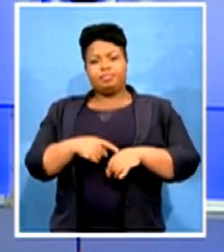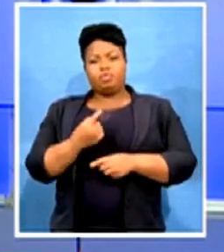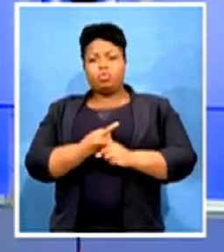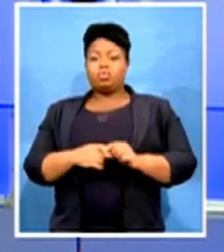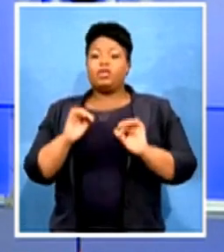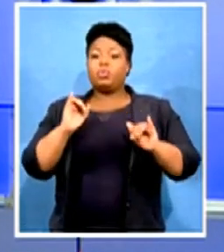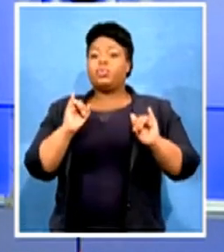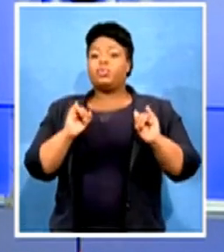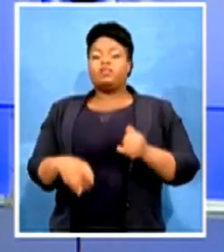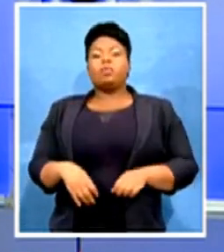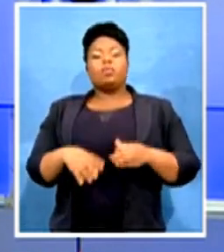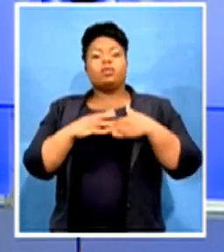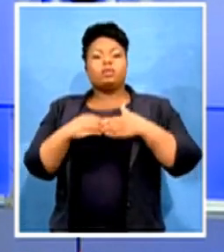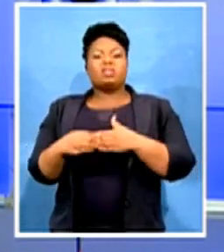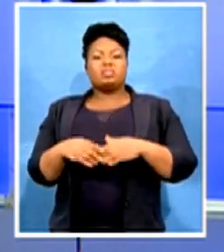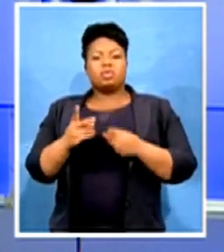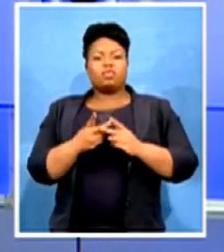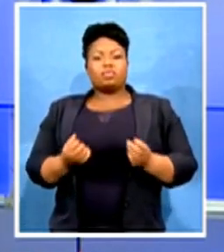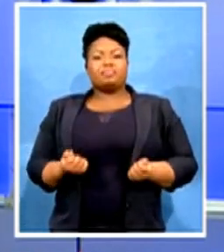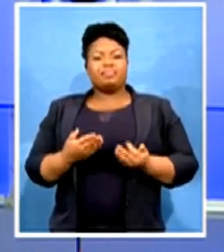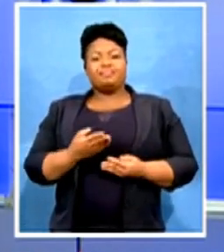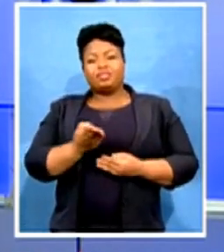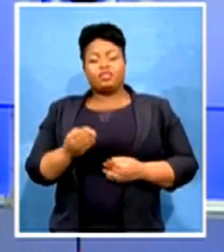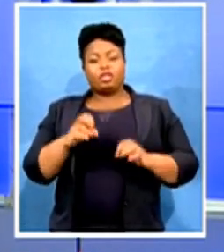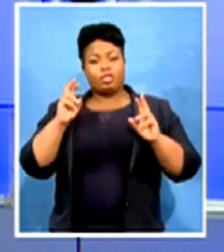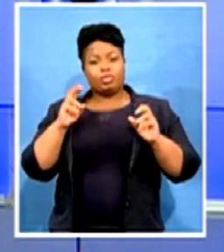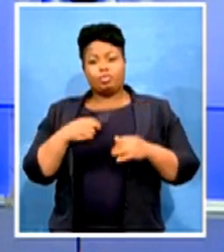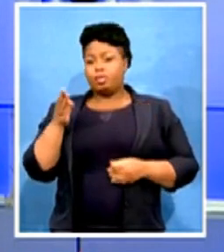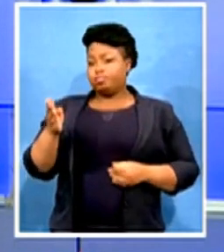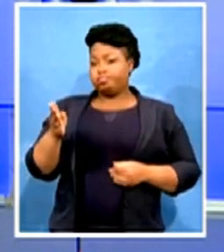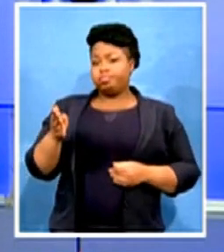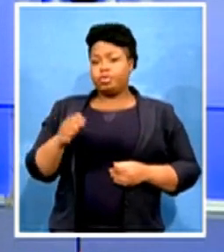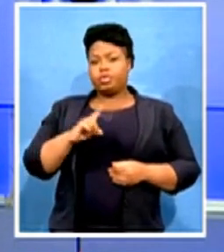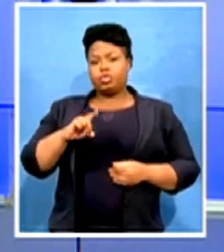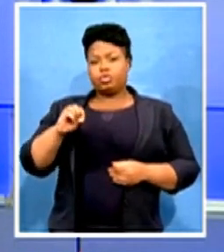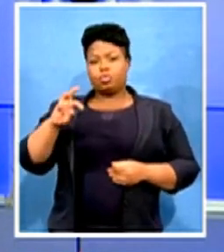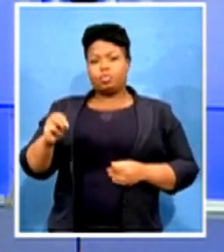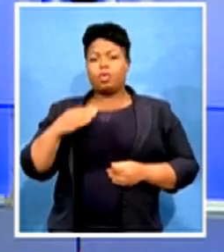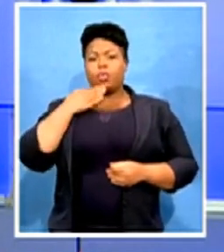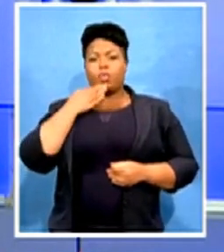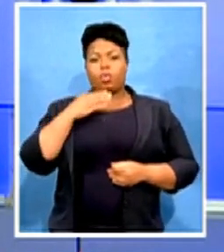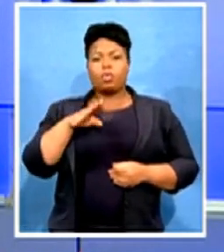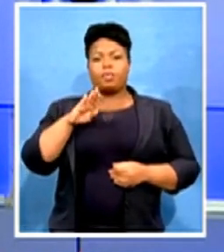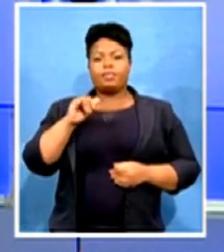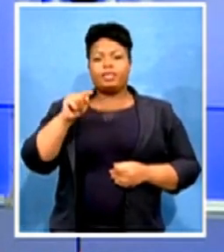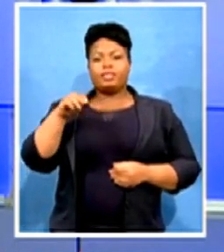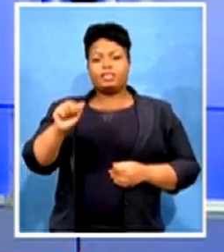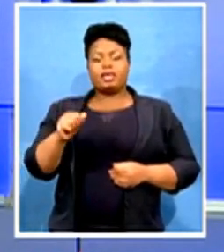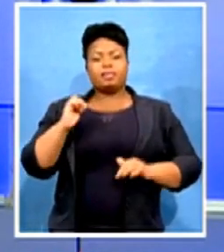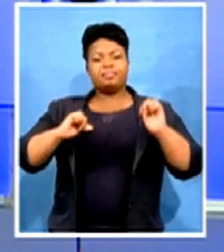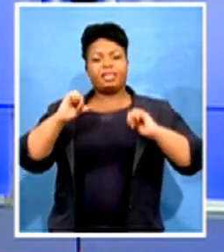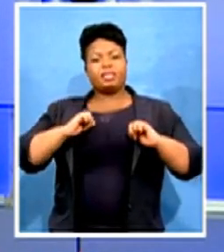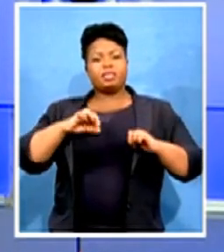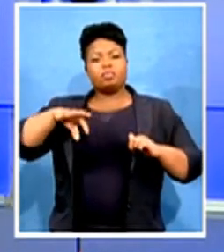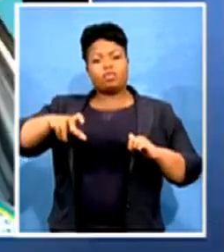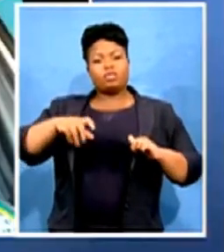in the province. We're joined now via Zoom by Biza Linkopane, the acting provincial secretary of the ANC Women's League in